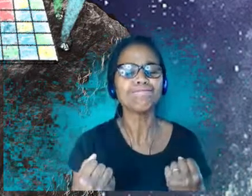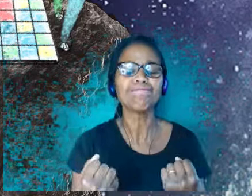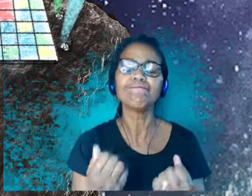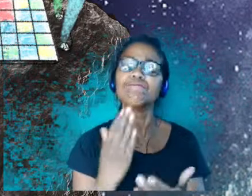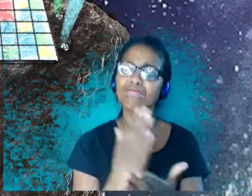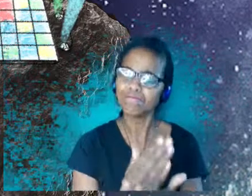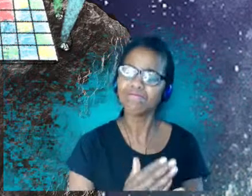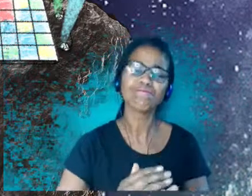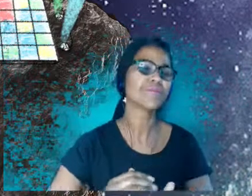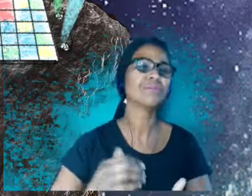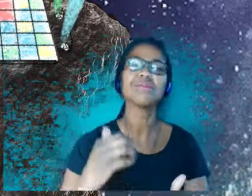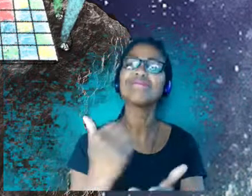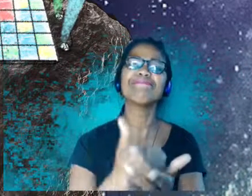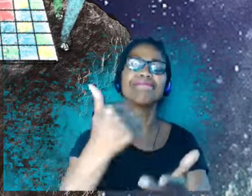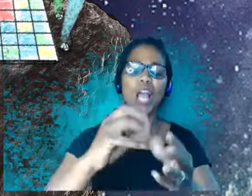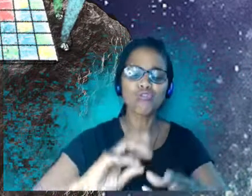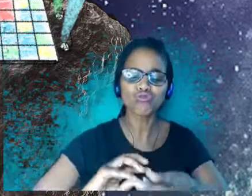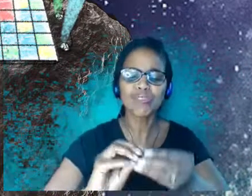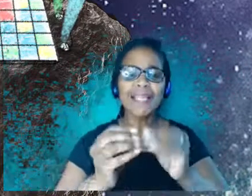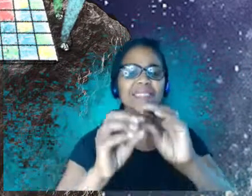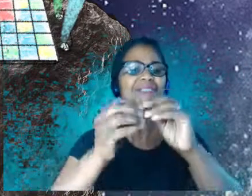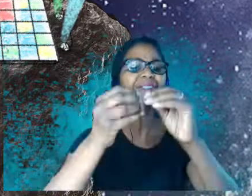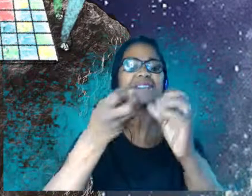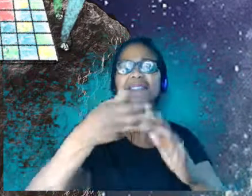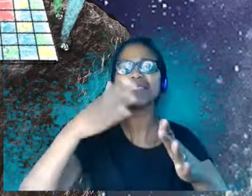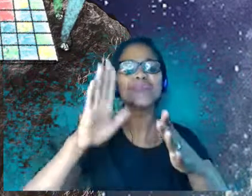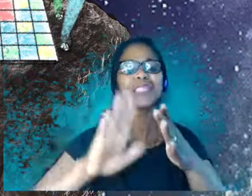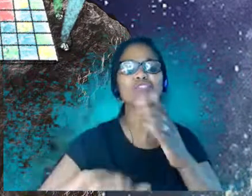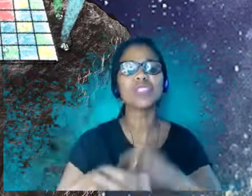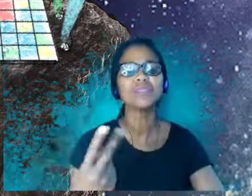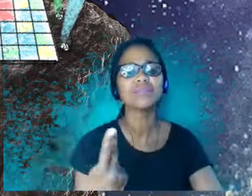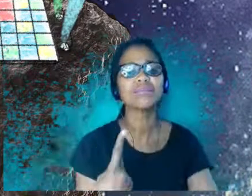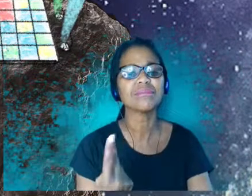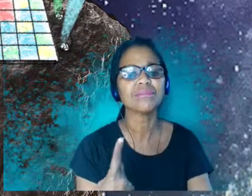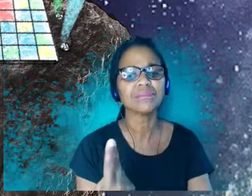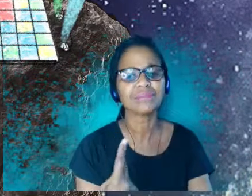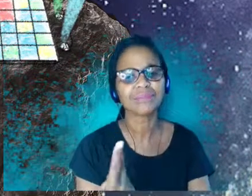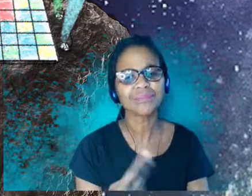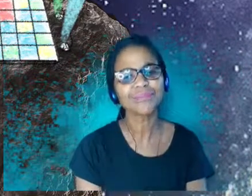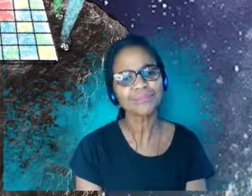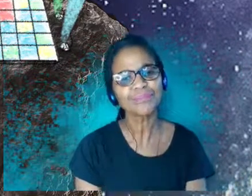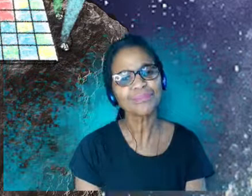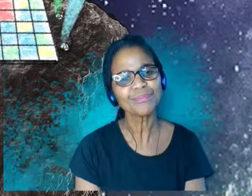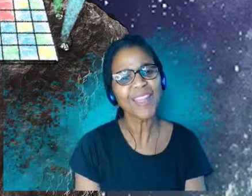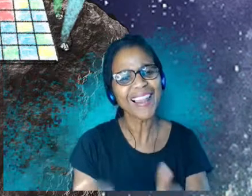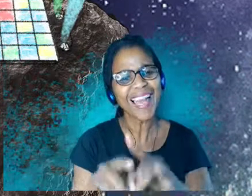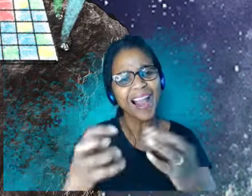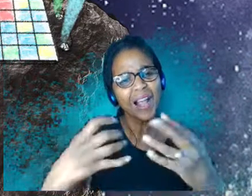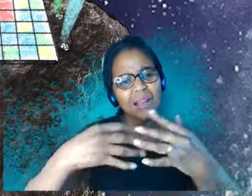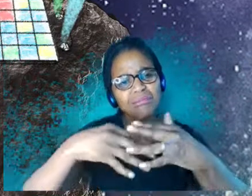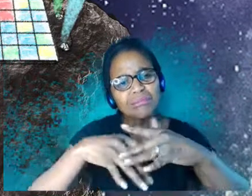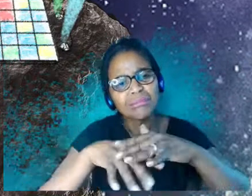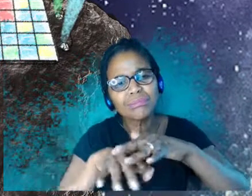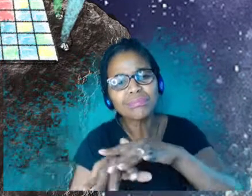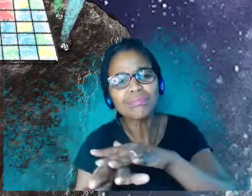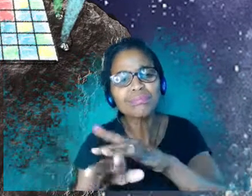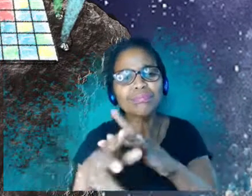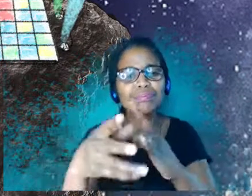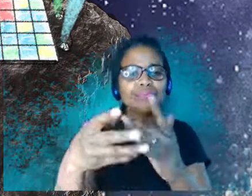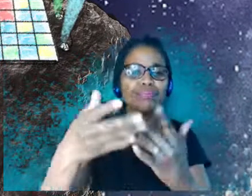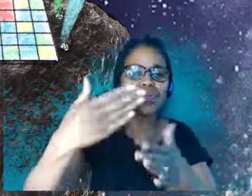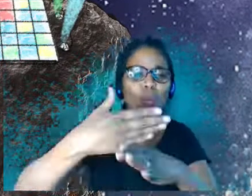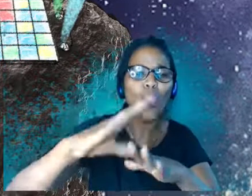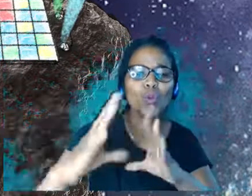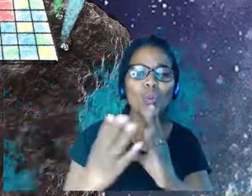like creative like melding of like amazing